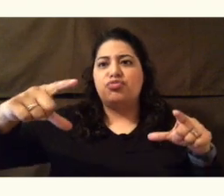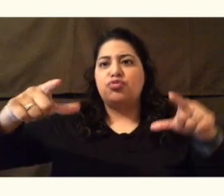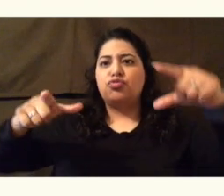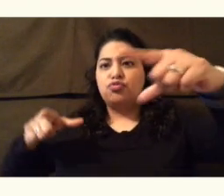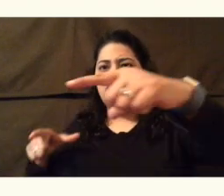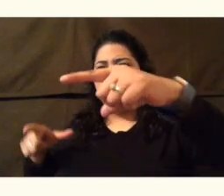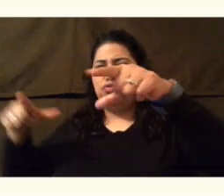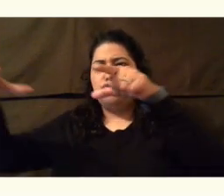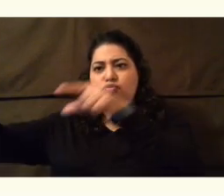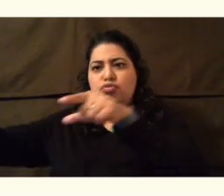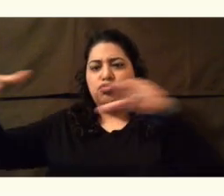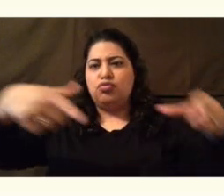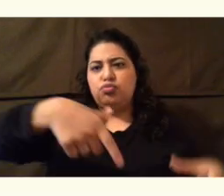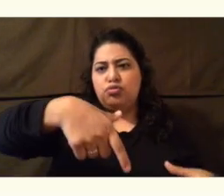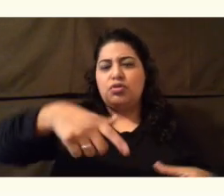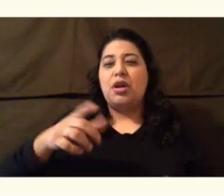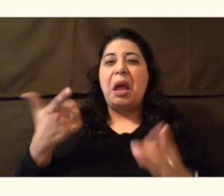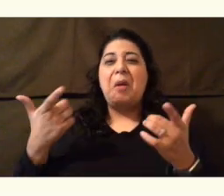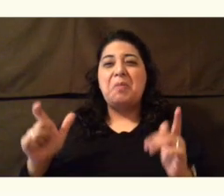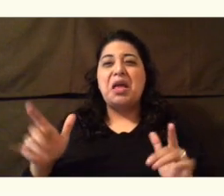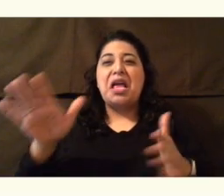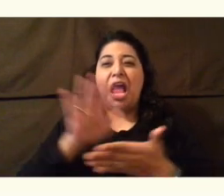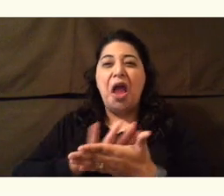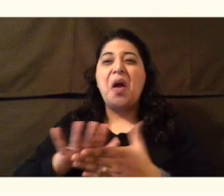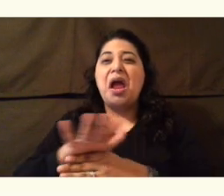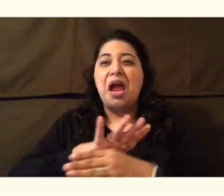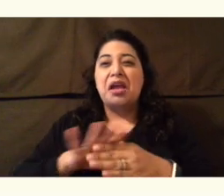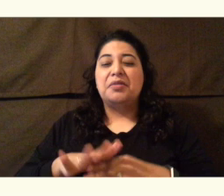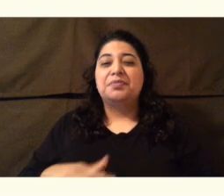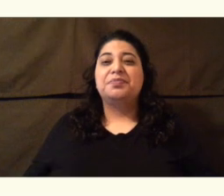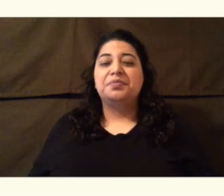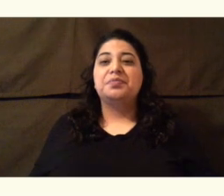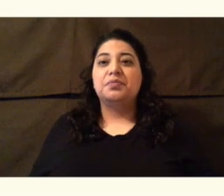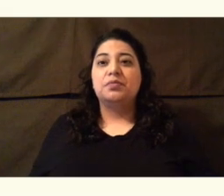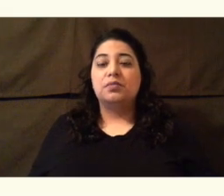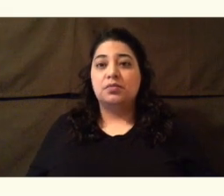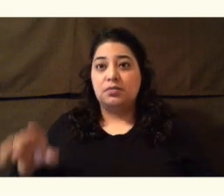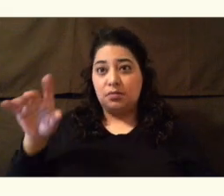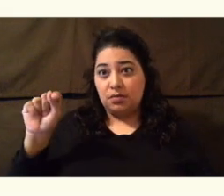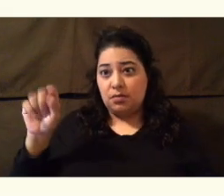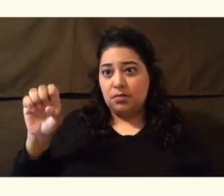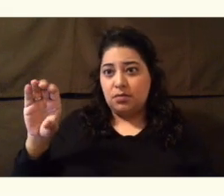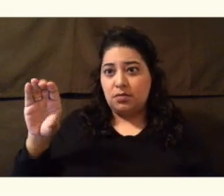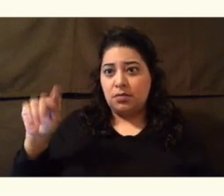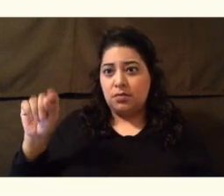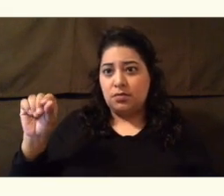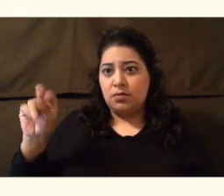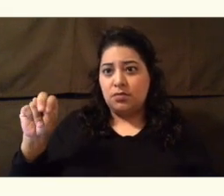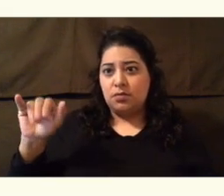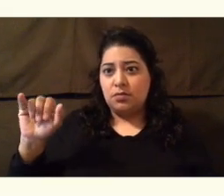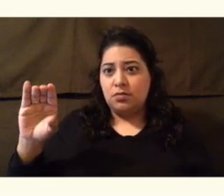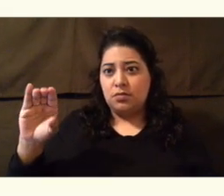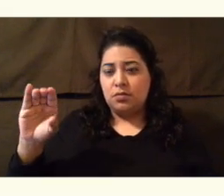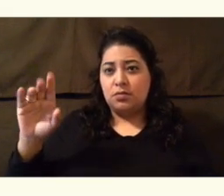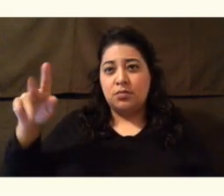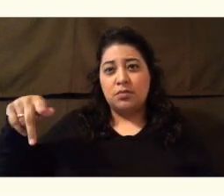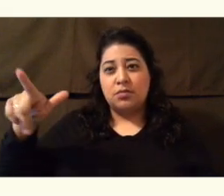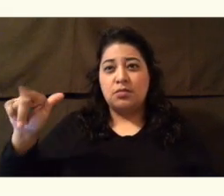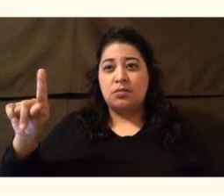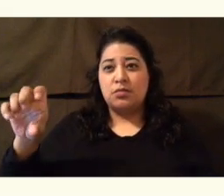Not exactly, Moby. Tectonic plates lie underneath the continents and oceans.